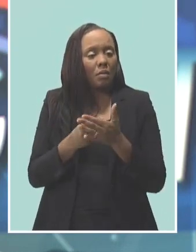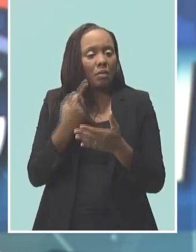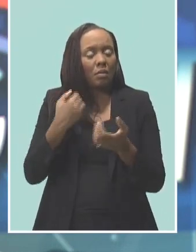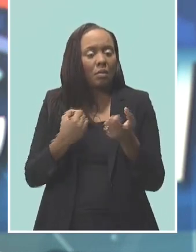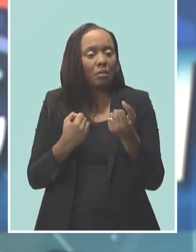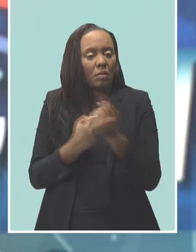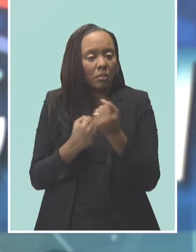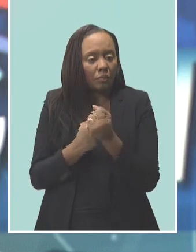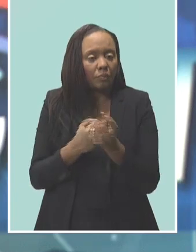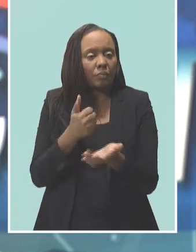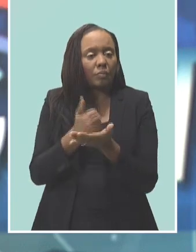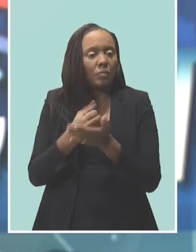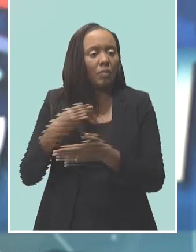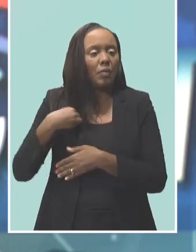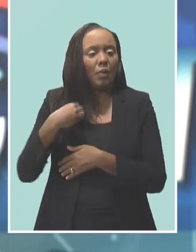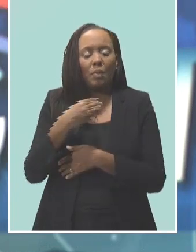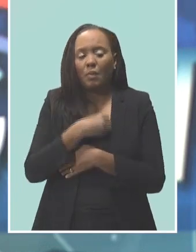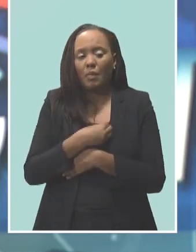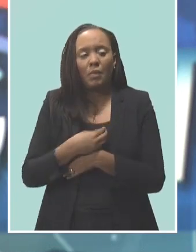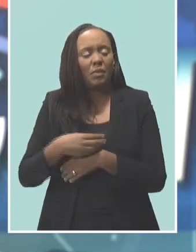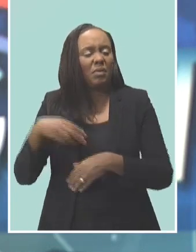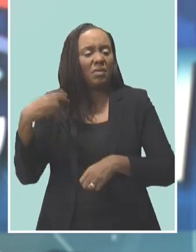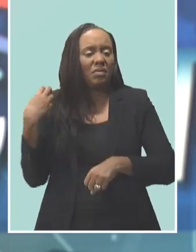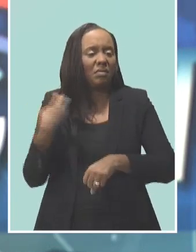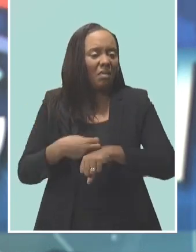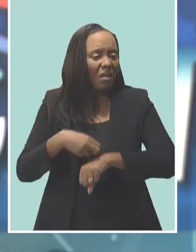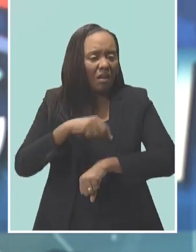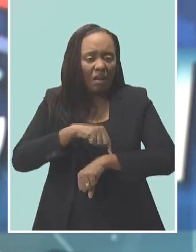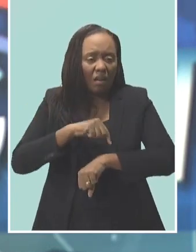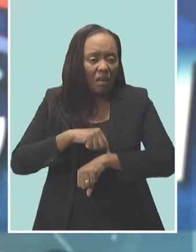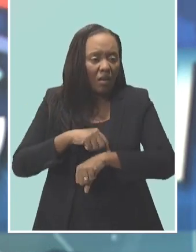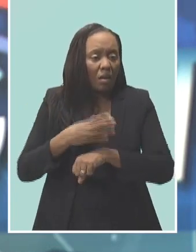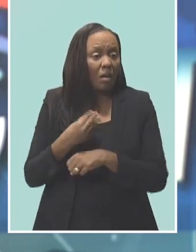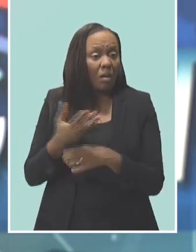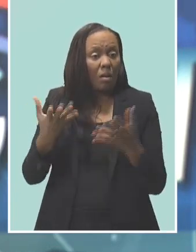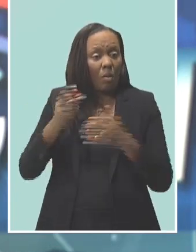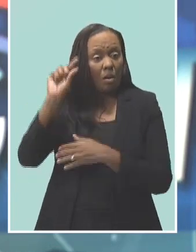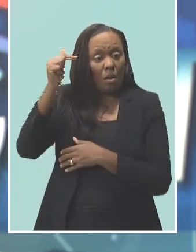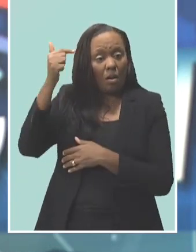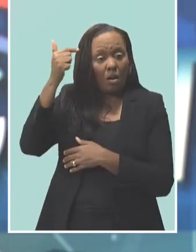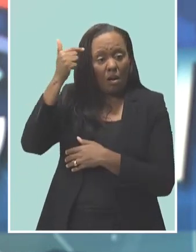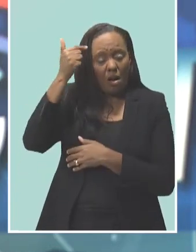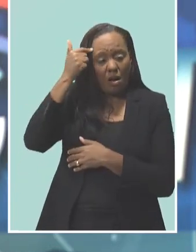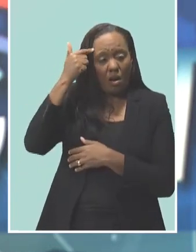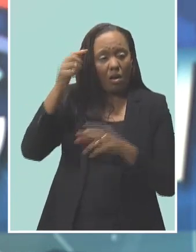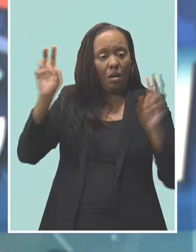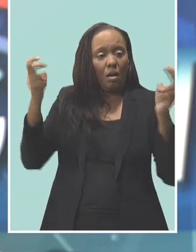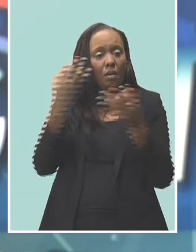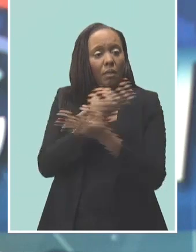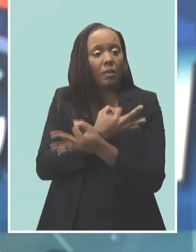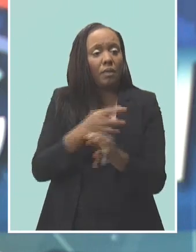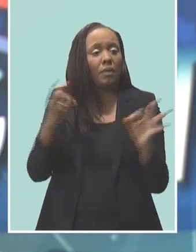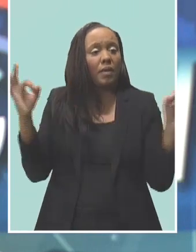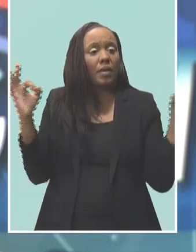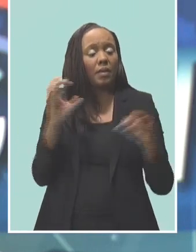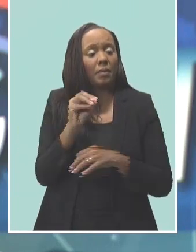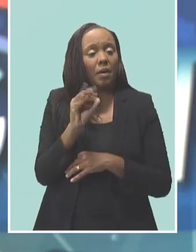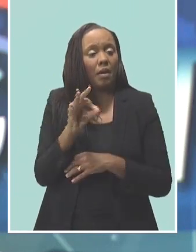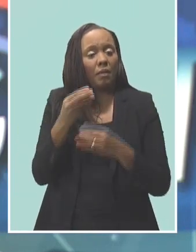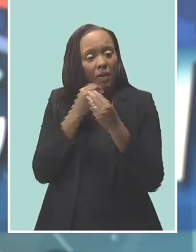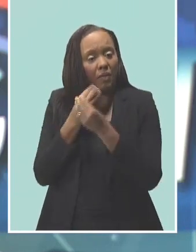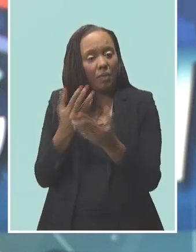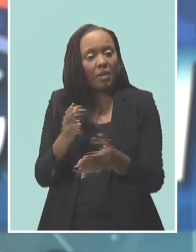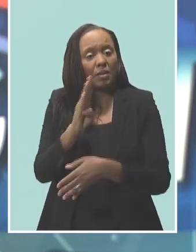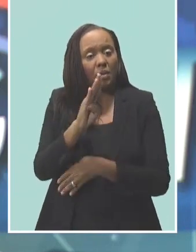fund to assist members who fall on hard times and the need for a government to introduce the long-mooted Freedom of Information bill in Parliament.